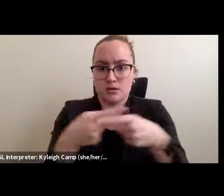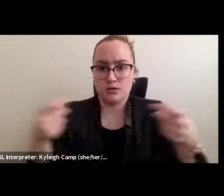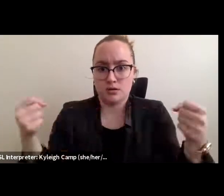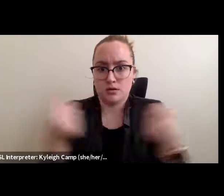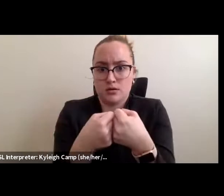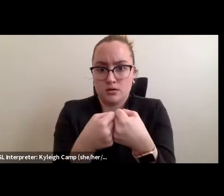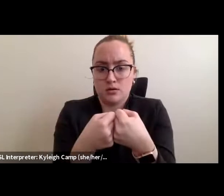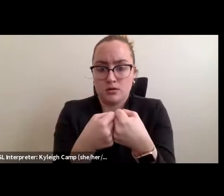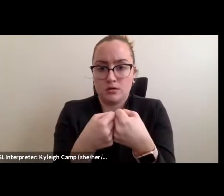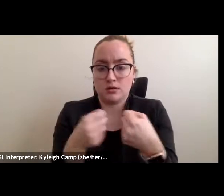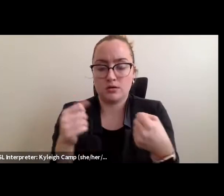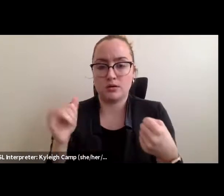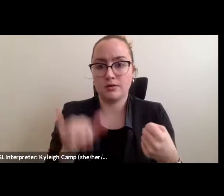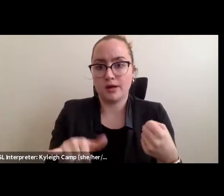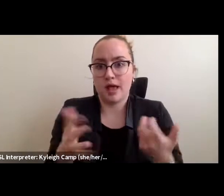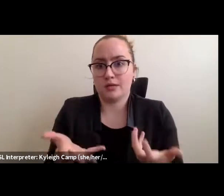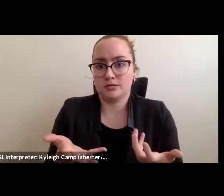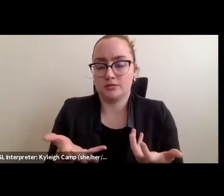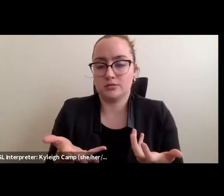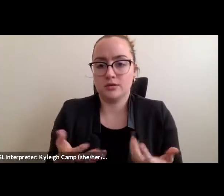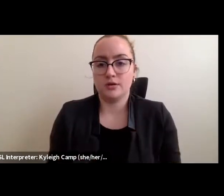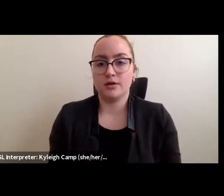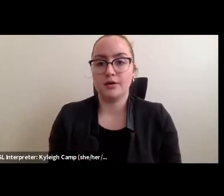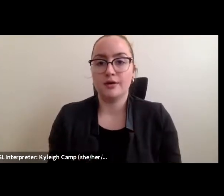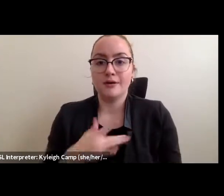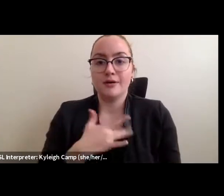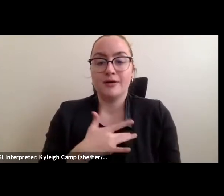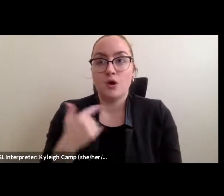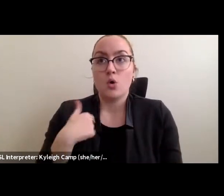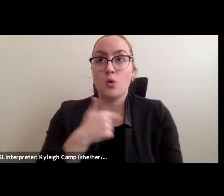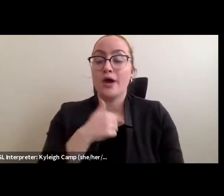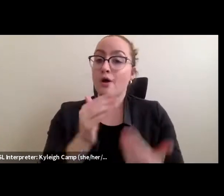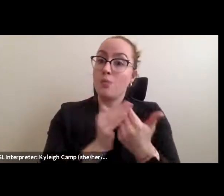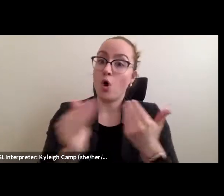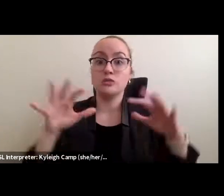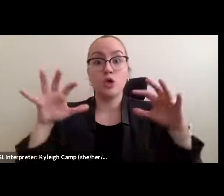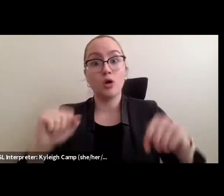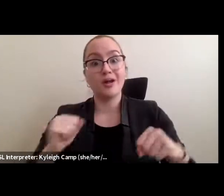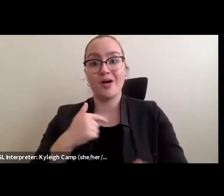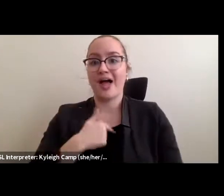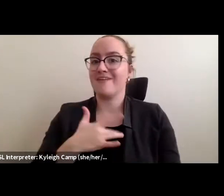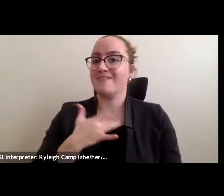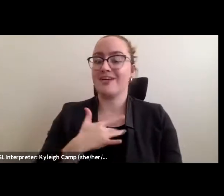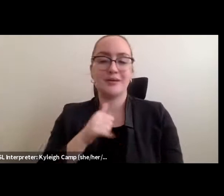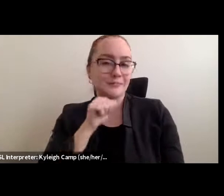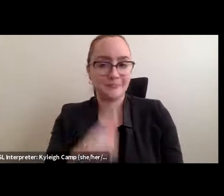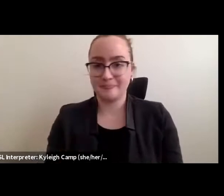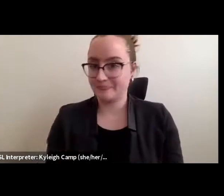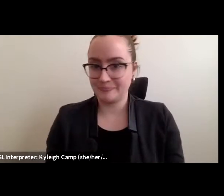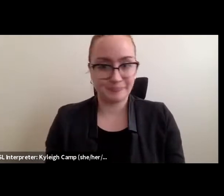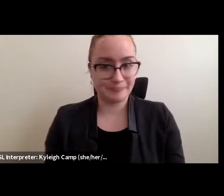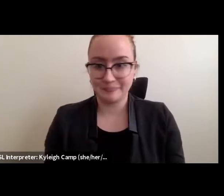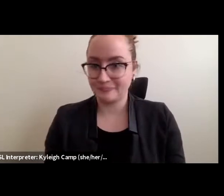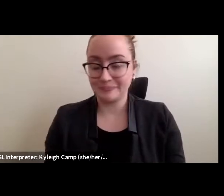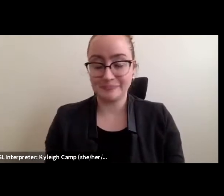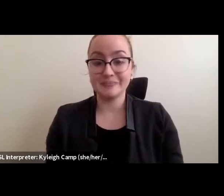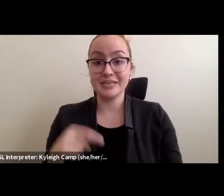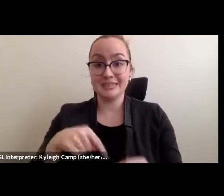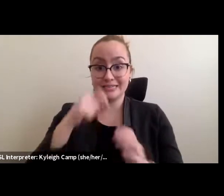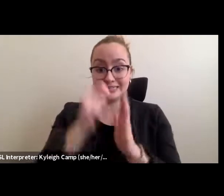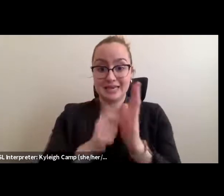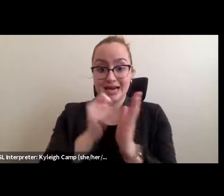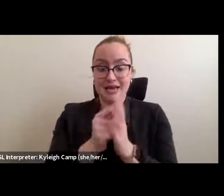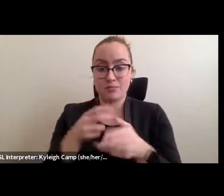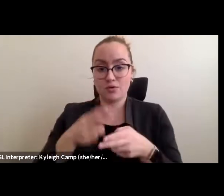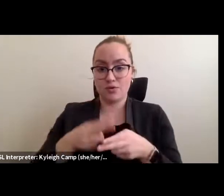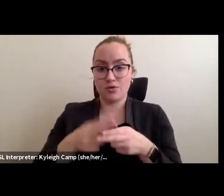I actually don't even think of us as being in this post-colonial era. I think that we're in an era of neocolonialism